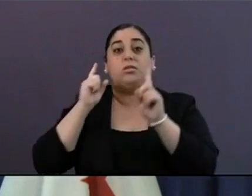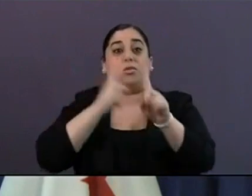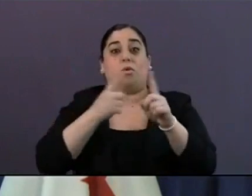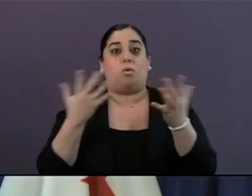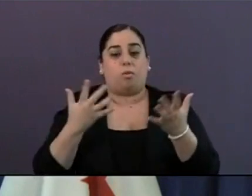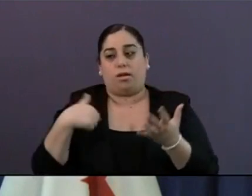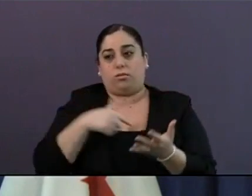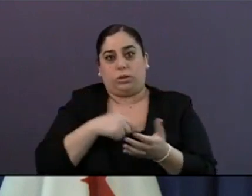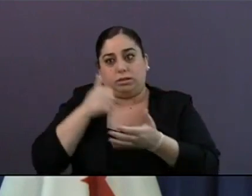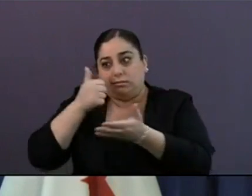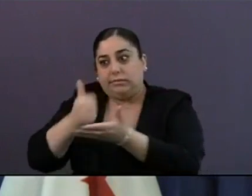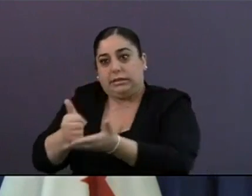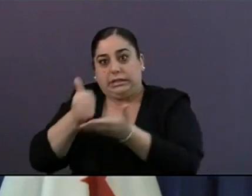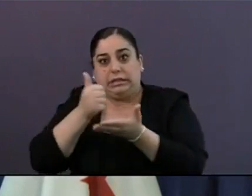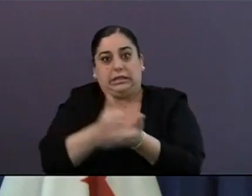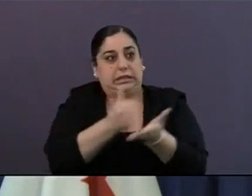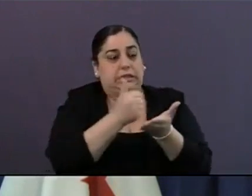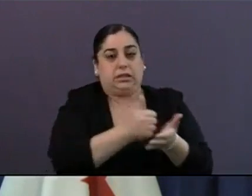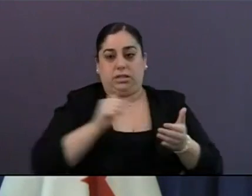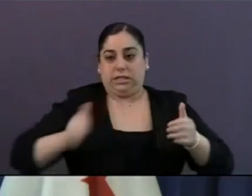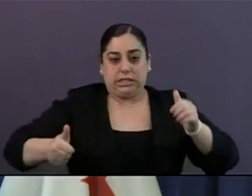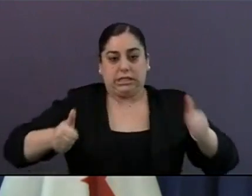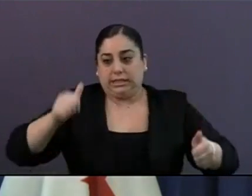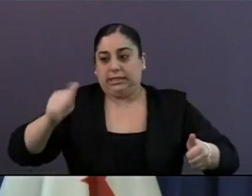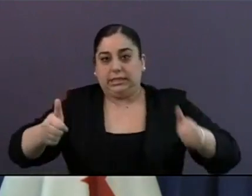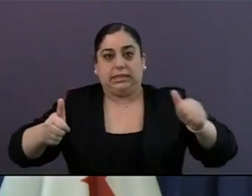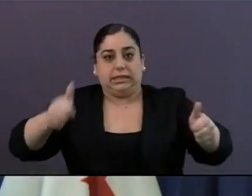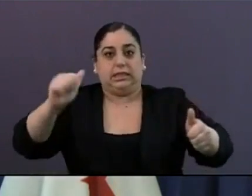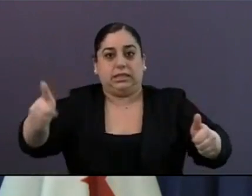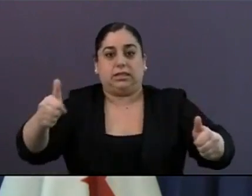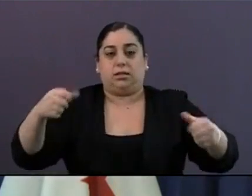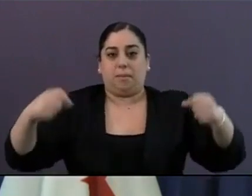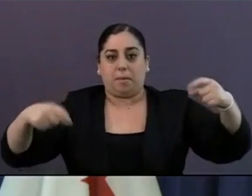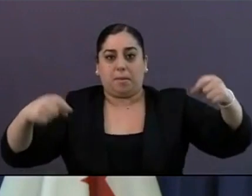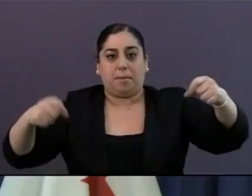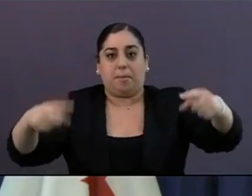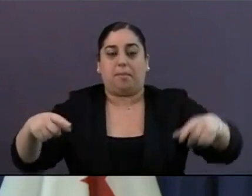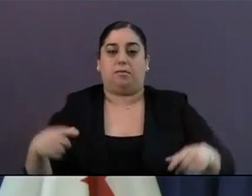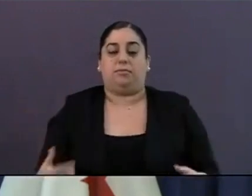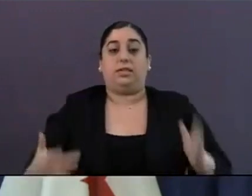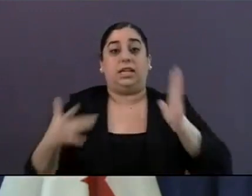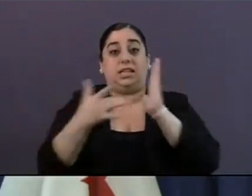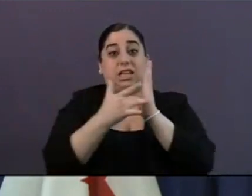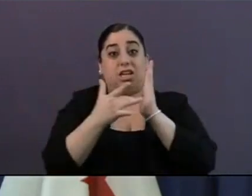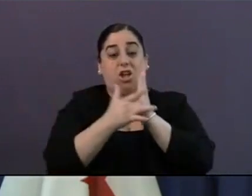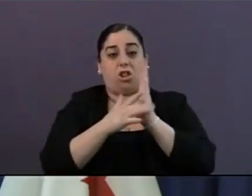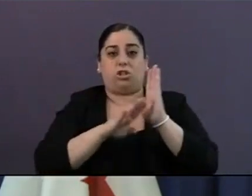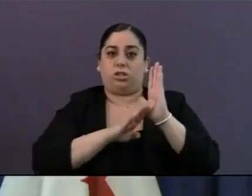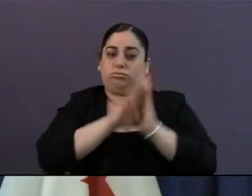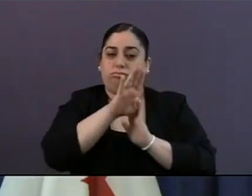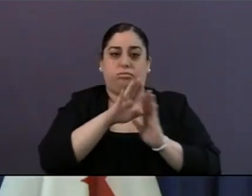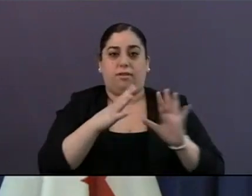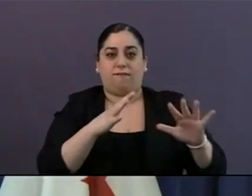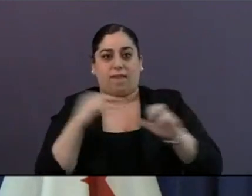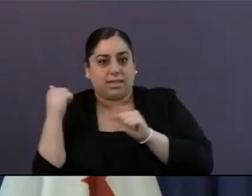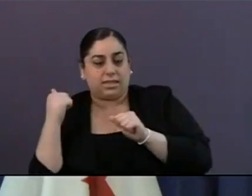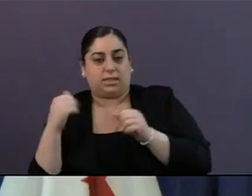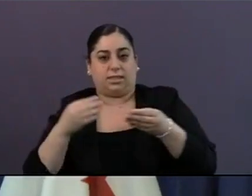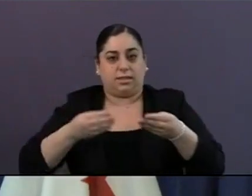building a robust and reliable network that will get cutting-edge technologies into communities faster and more efficiently than ever before.